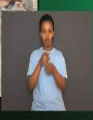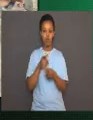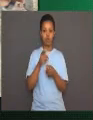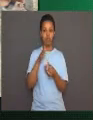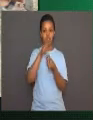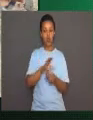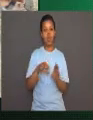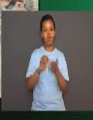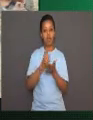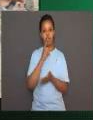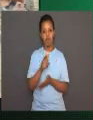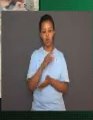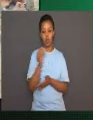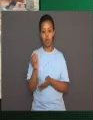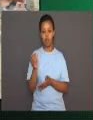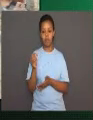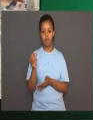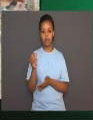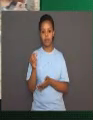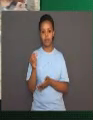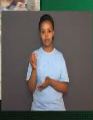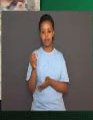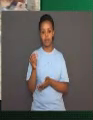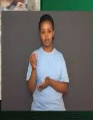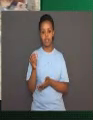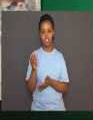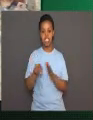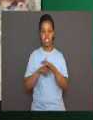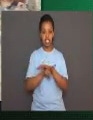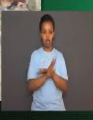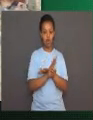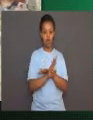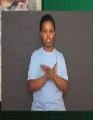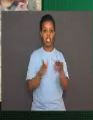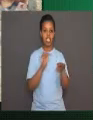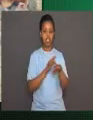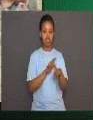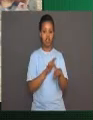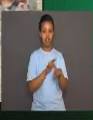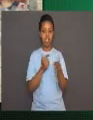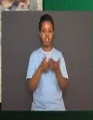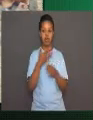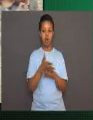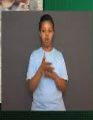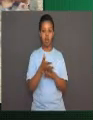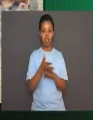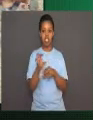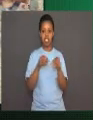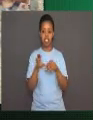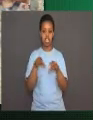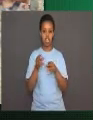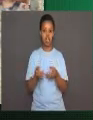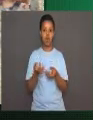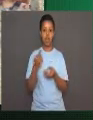the gill to withdraw. If the snail is touched and then shocked multiple times,